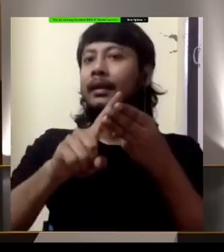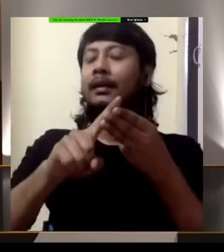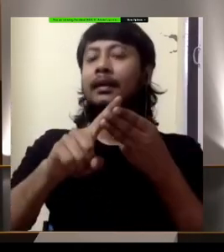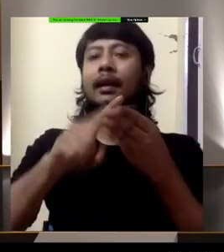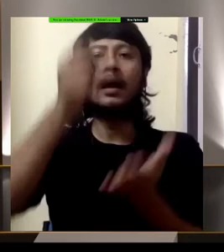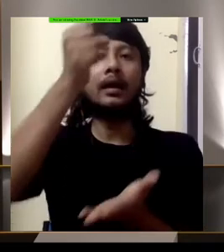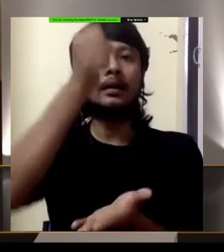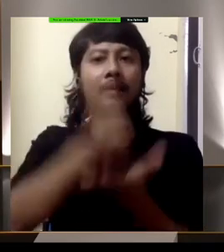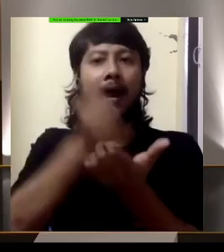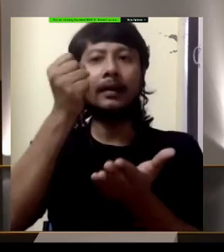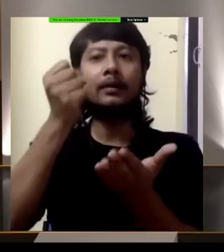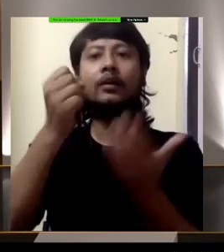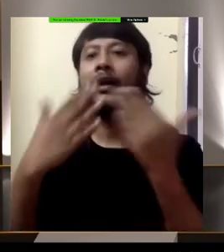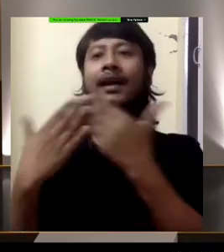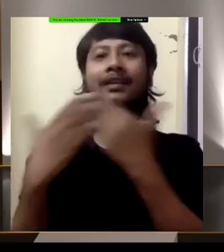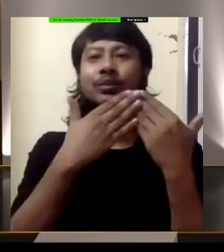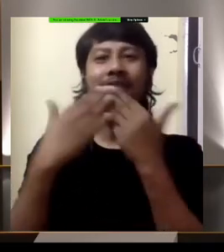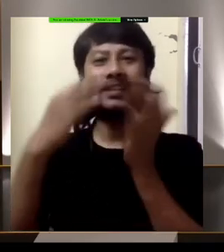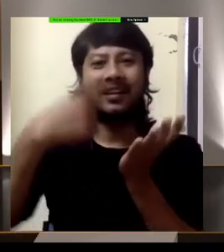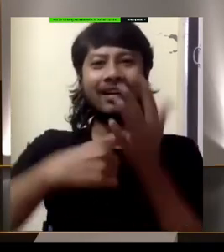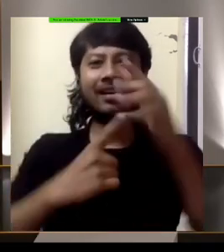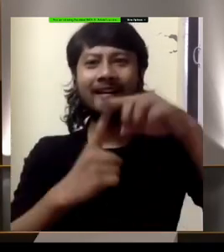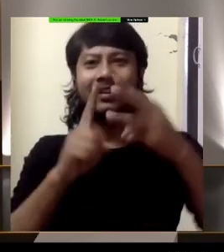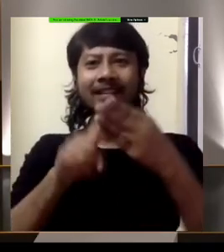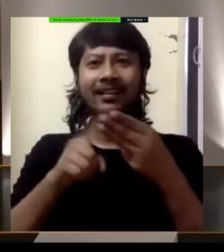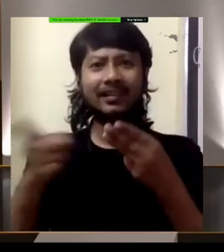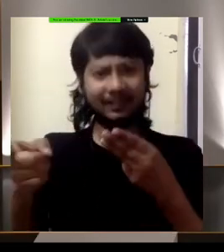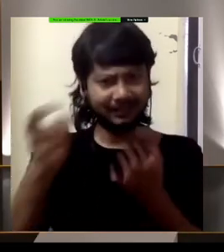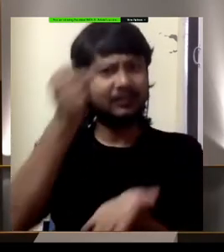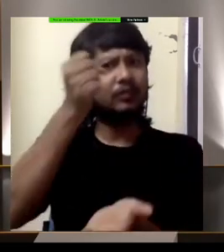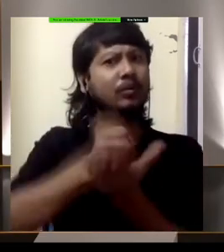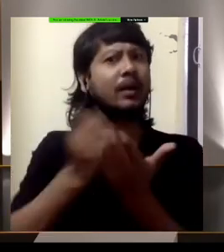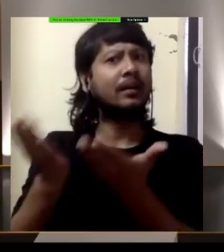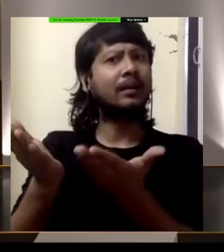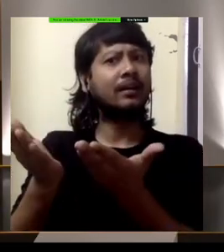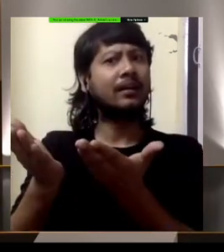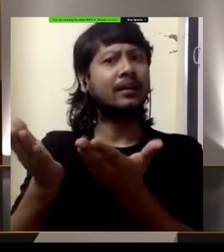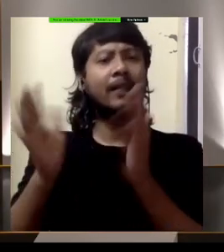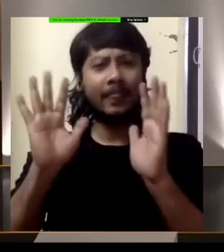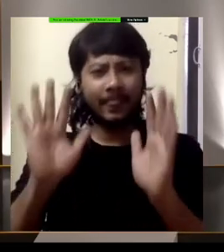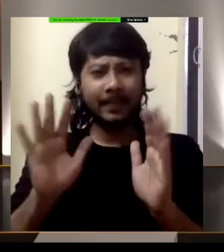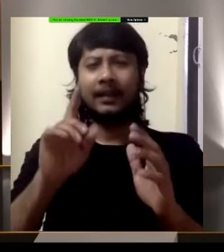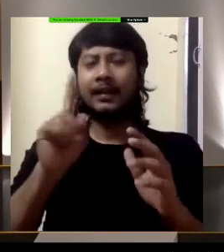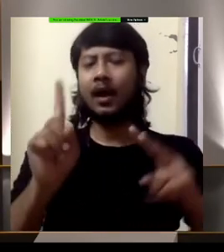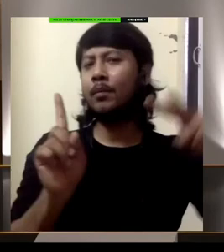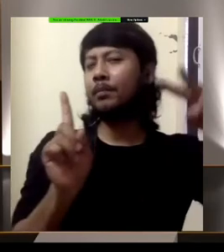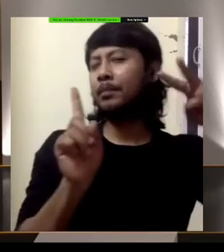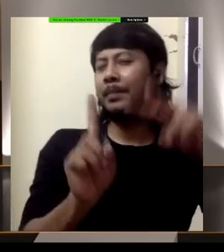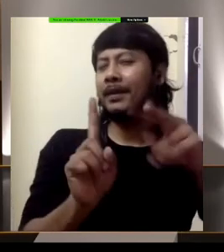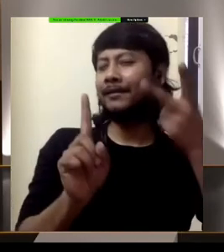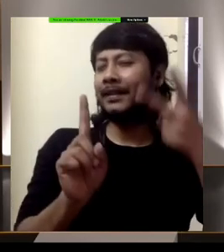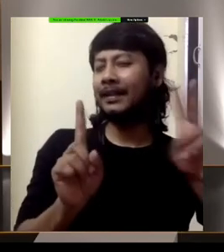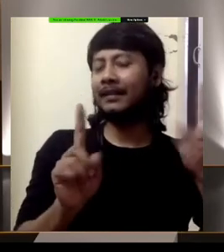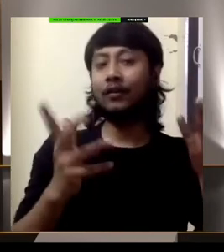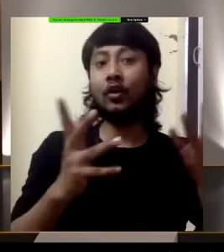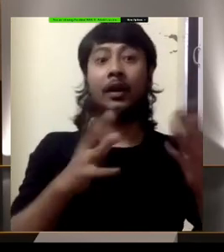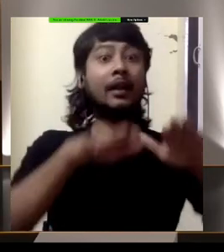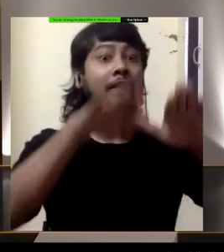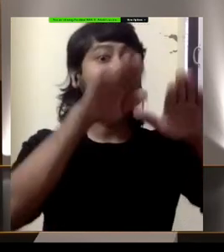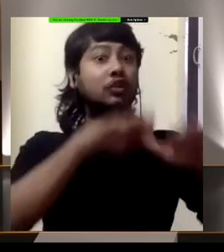Let's look at it from another perspective, and that is from the perspective of child protection risks.